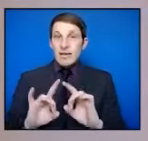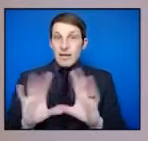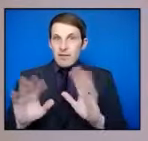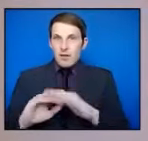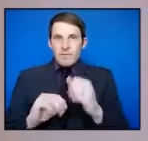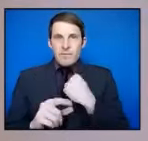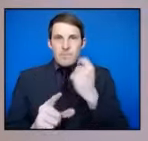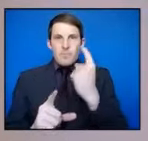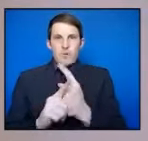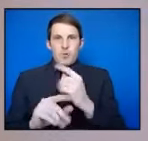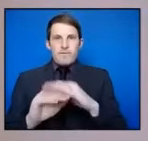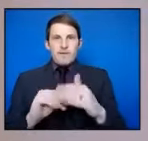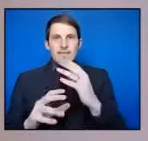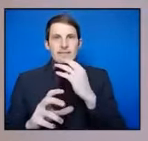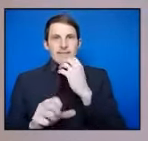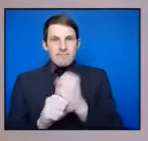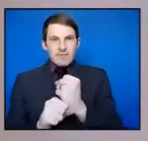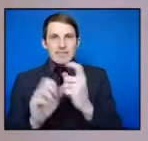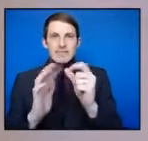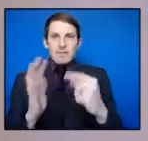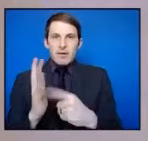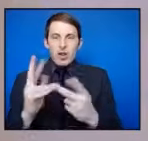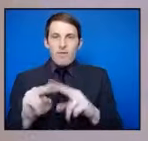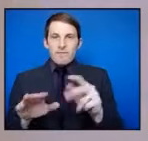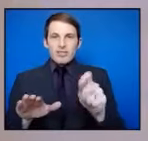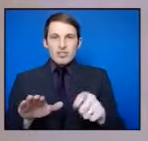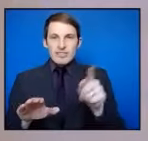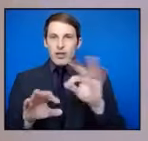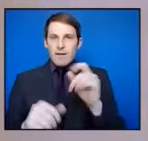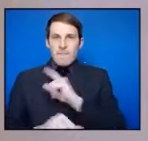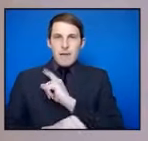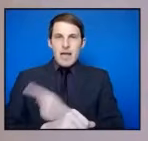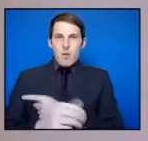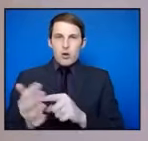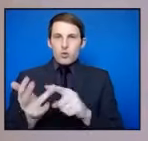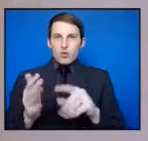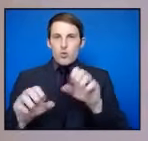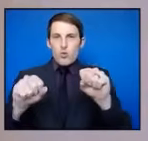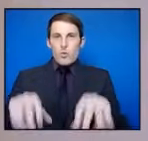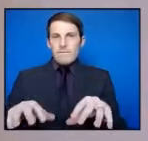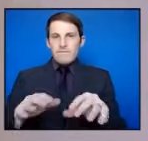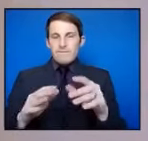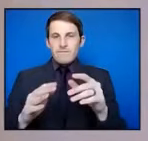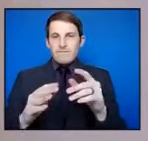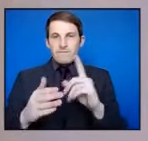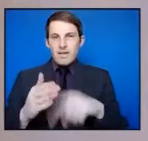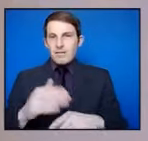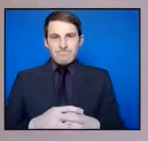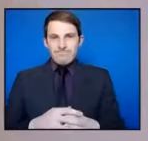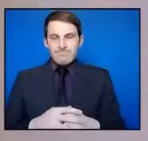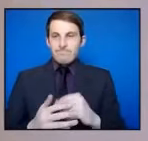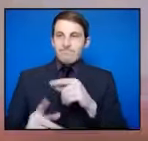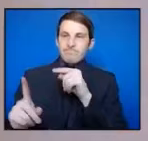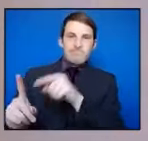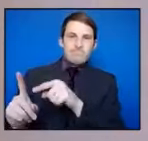the government or the Department of Justice doesn't have the power to waive fines. So it is the agency that issues